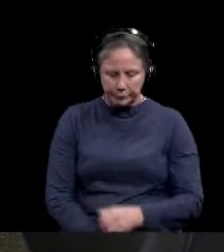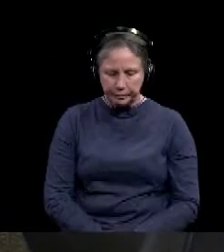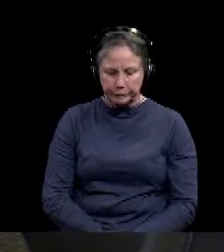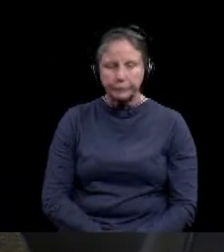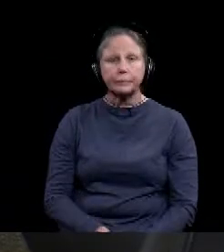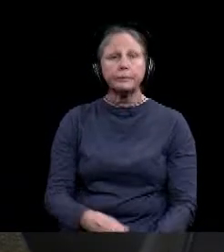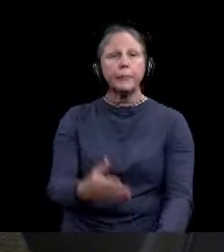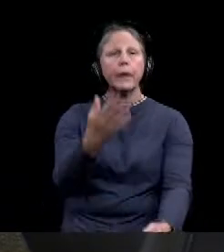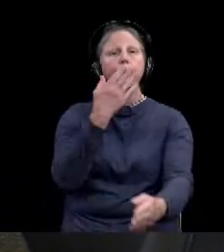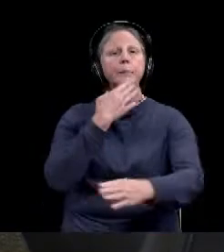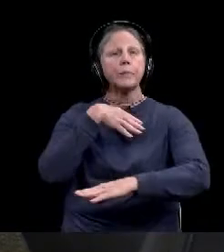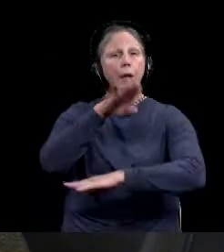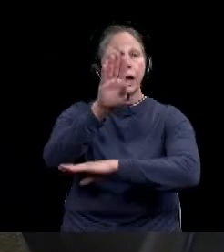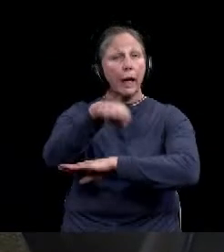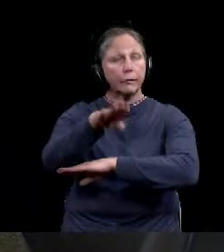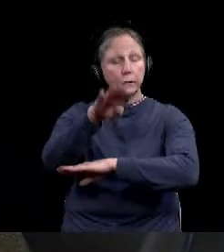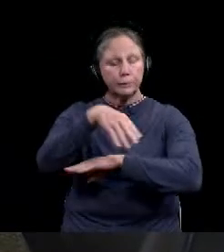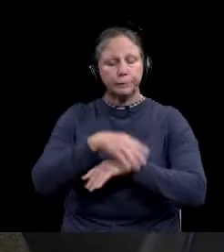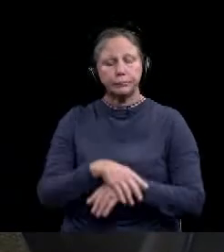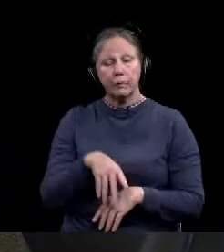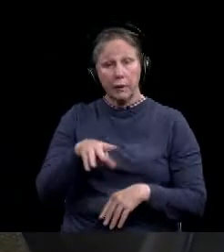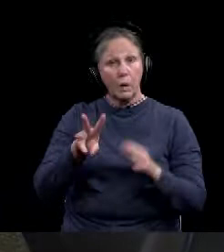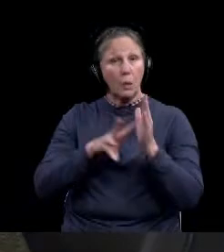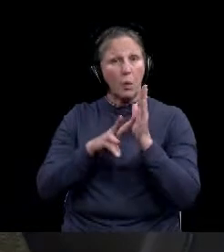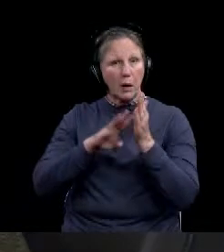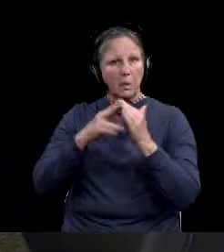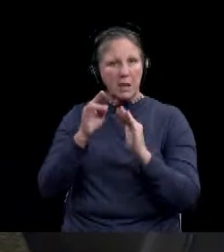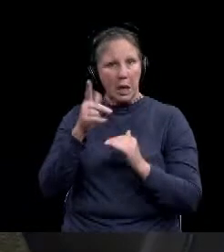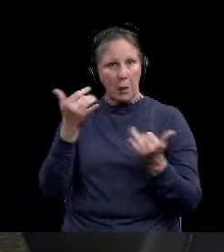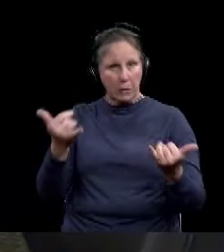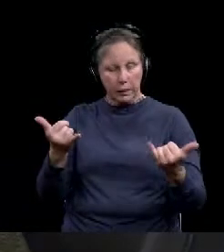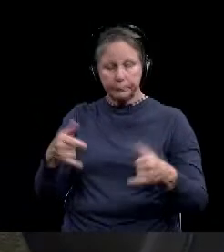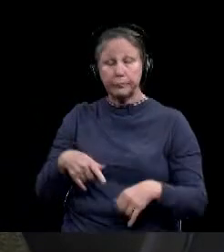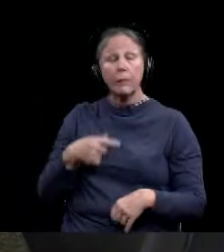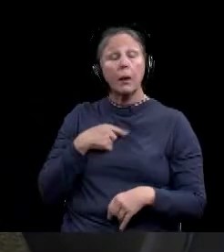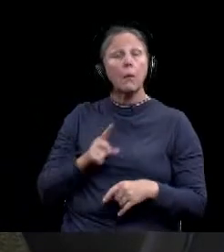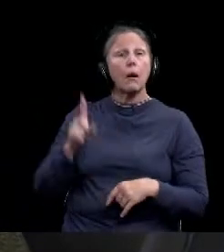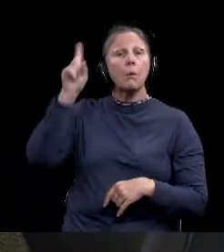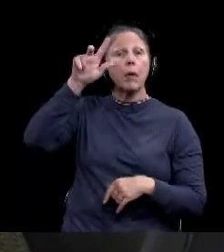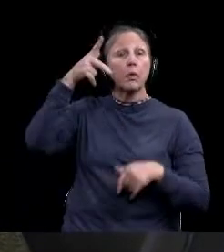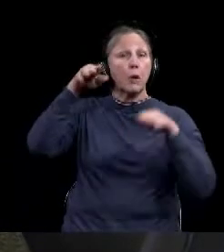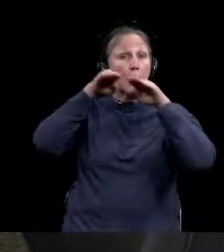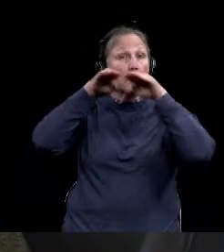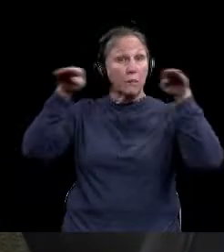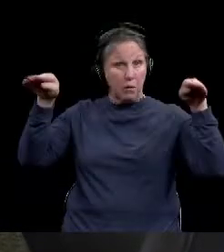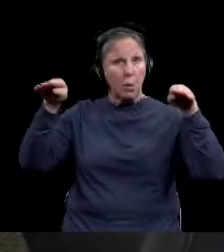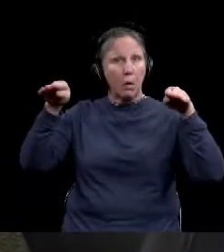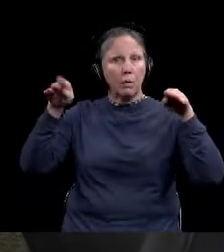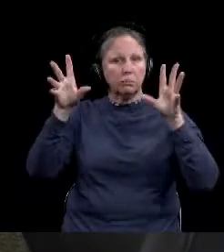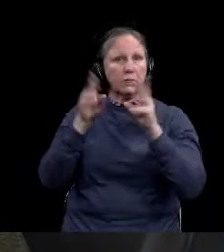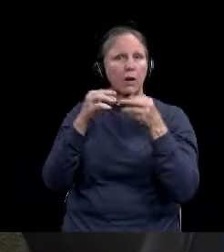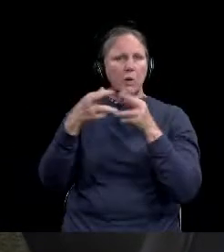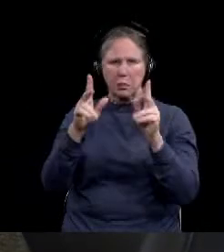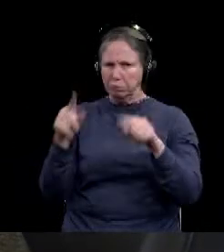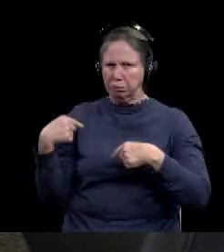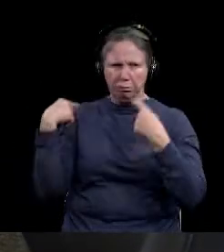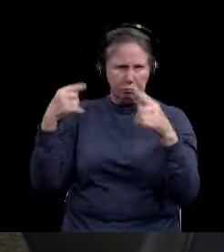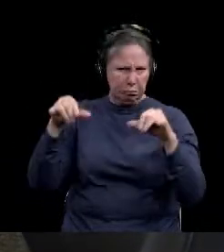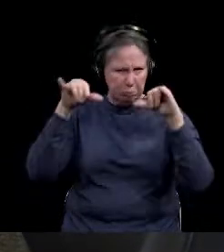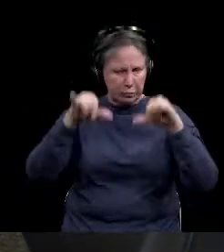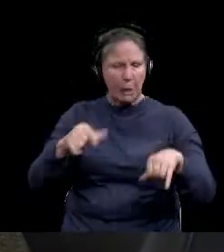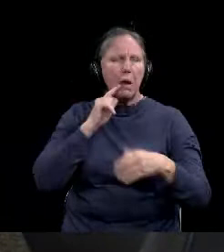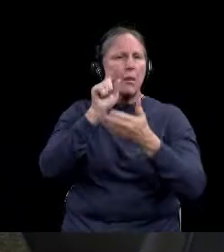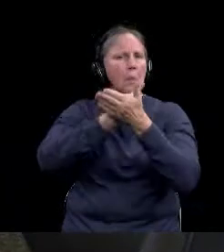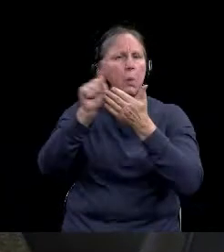Well good afternoon and welcome to Waco City Hall. We're in the third floor conference room as we've been for a number of weeks having a weekly press